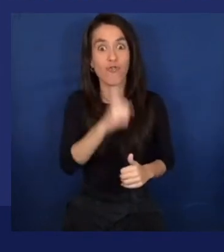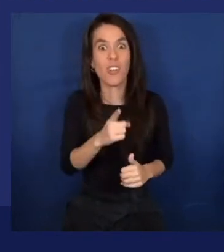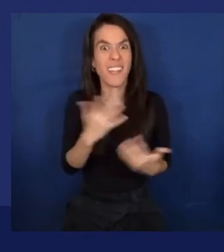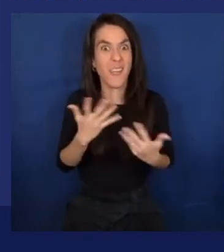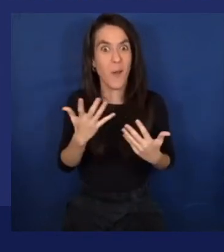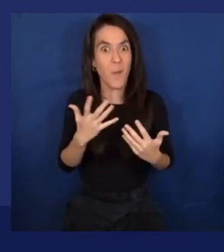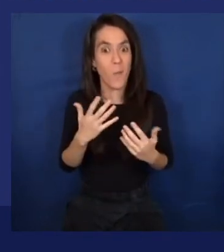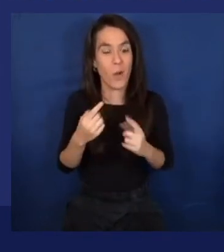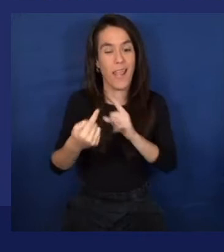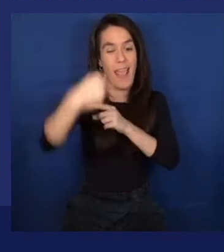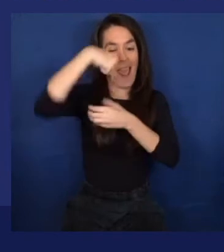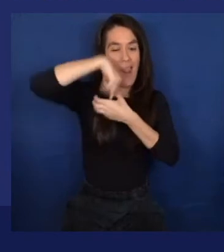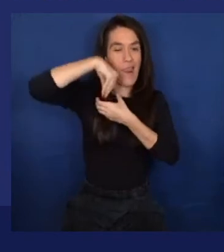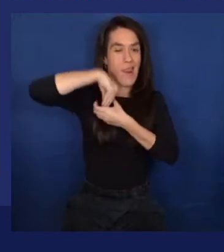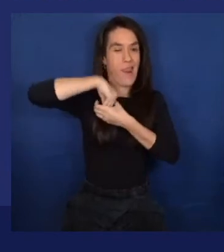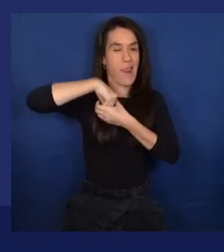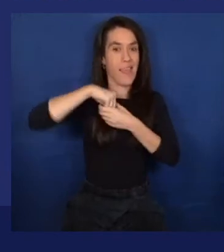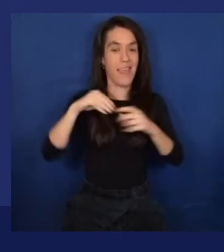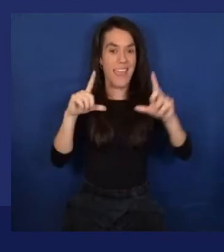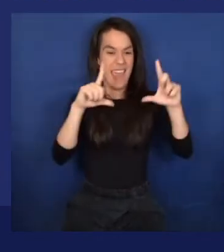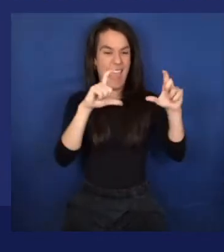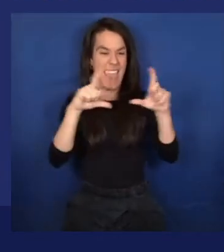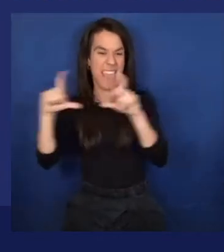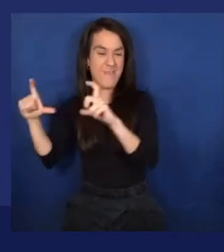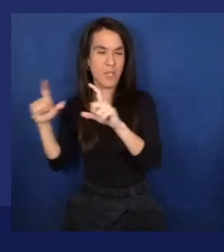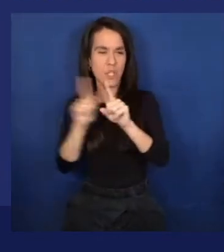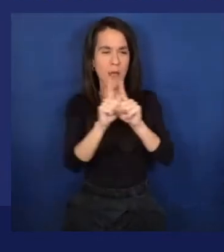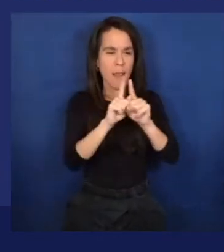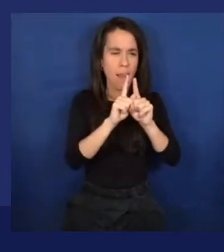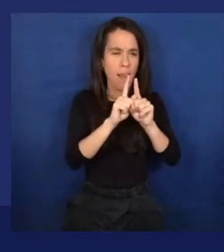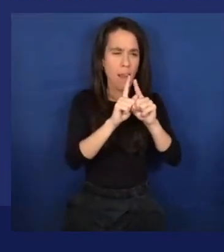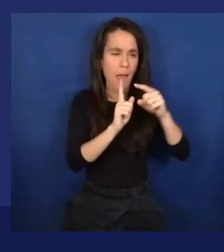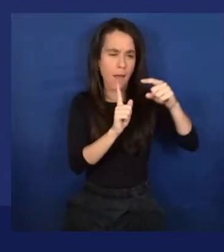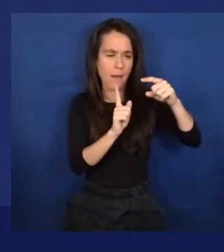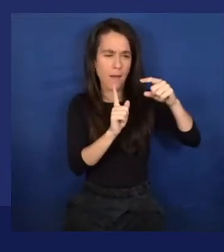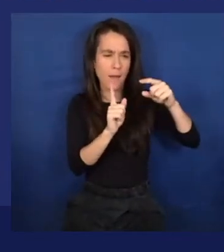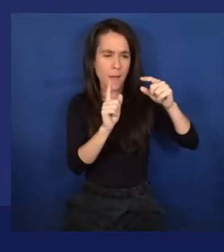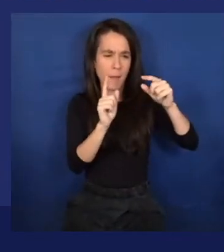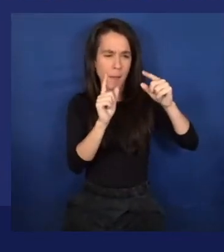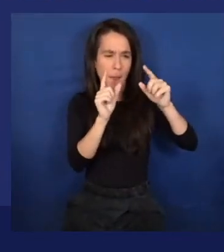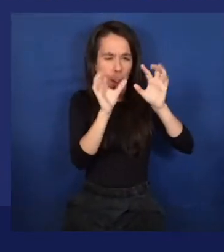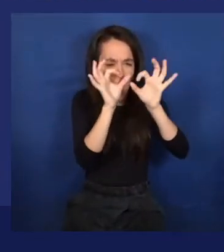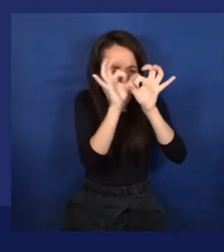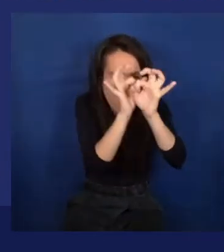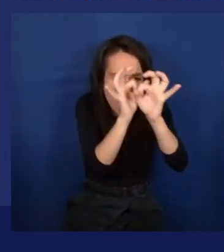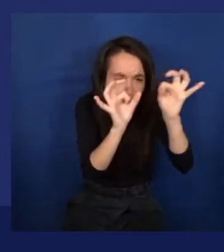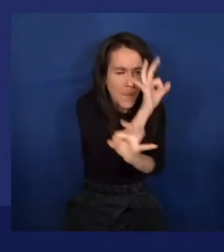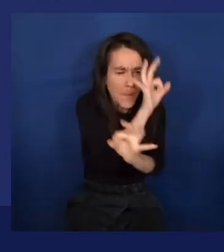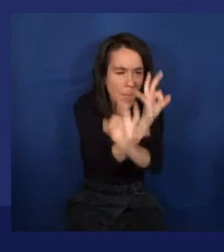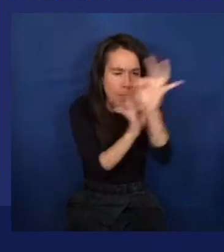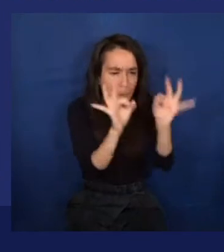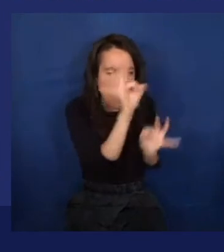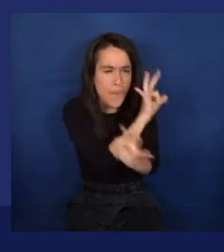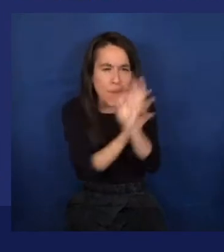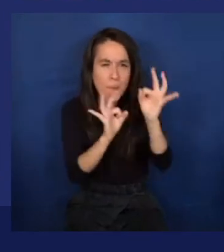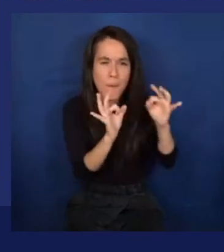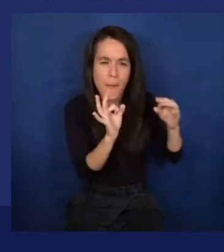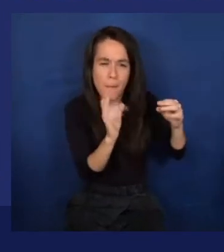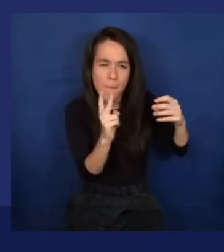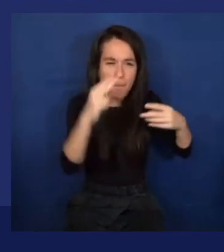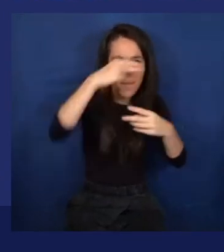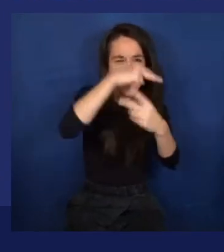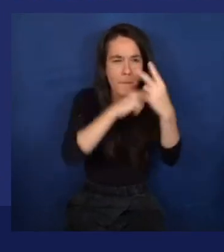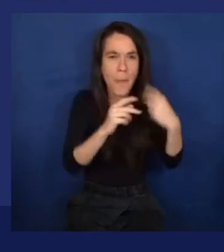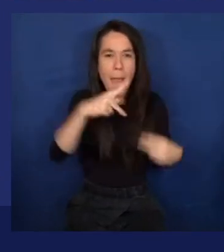little pixels, and let's see it like a sort of library where Microsoft has already recognized